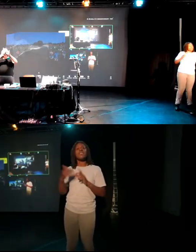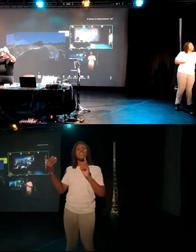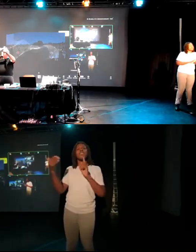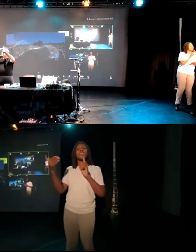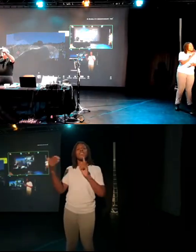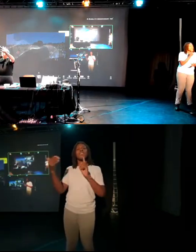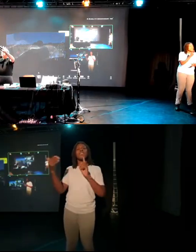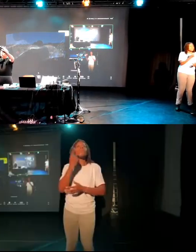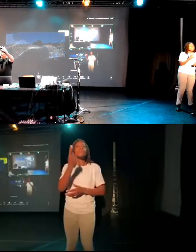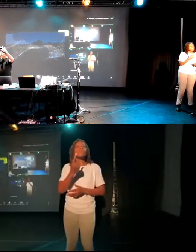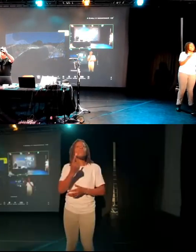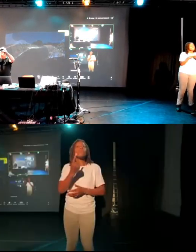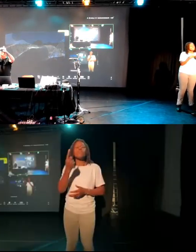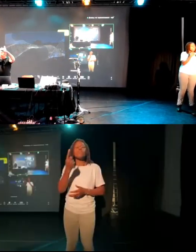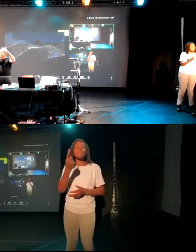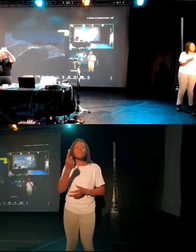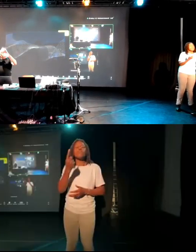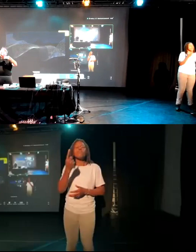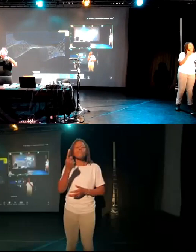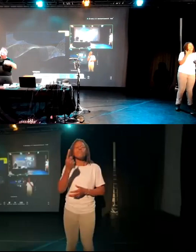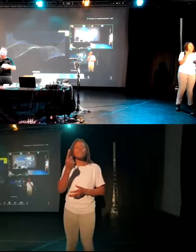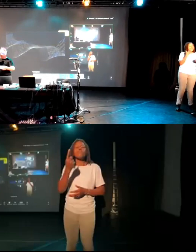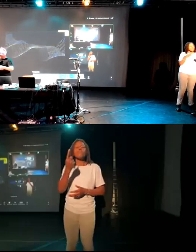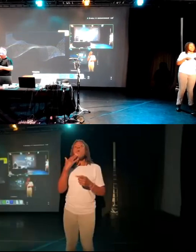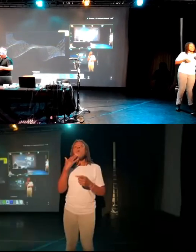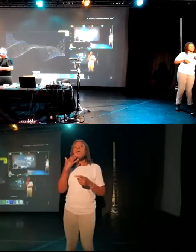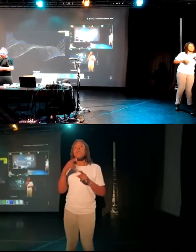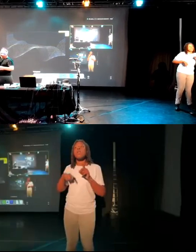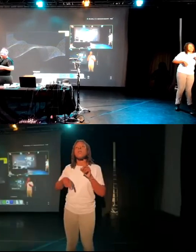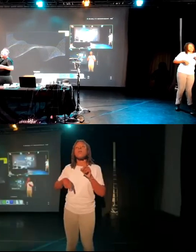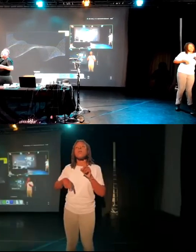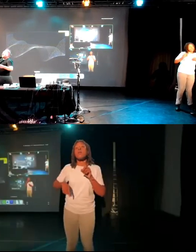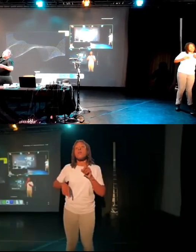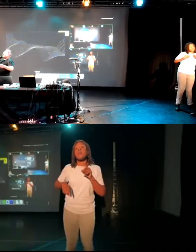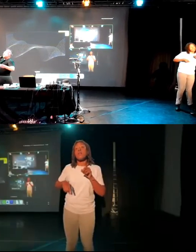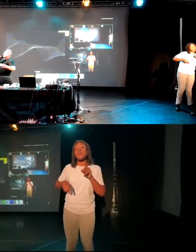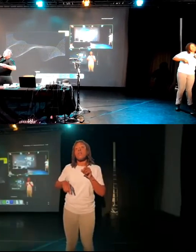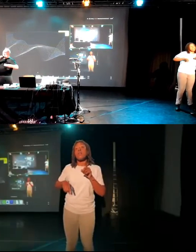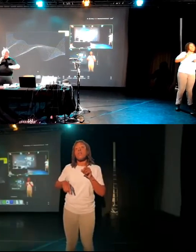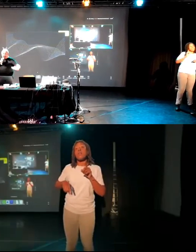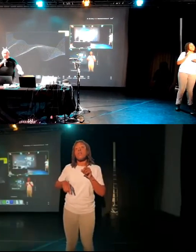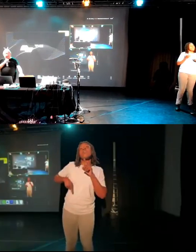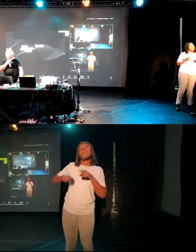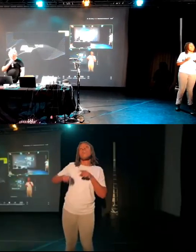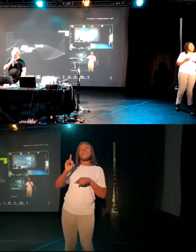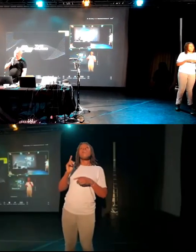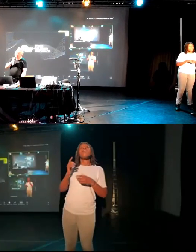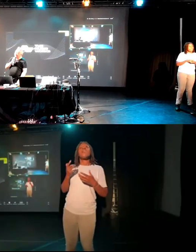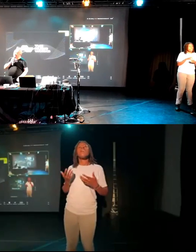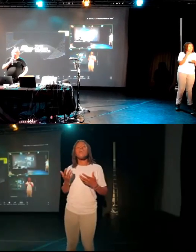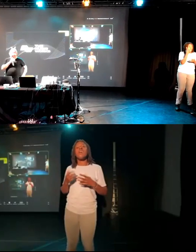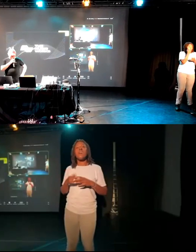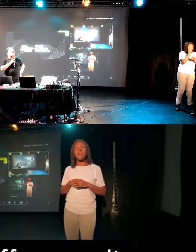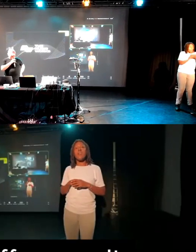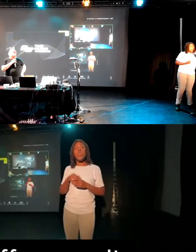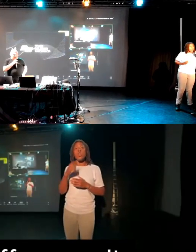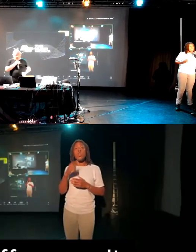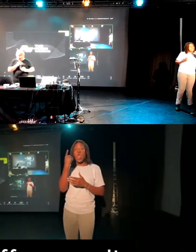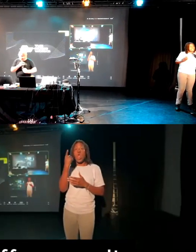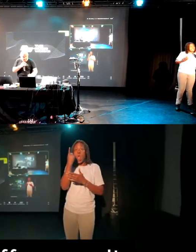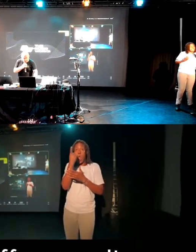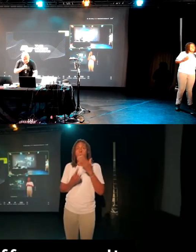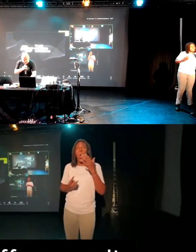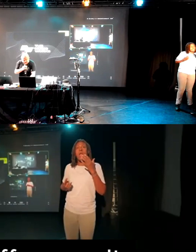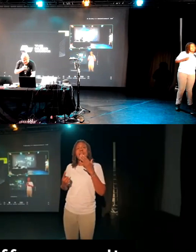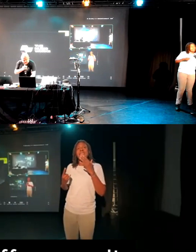that in the video, but that was the point where we were able to attach this, and we knew that when Andy was excited his leg would come up. And that was the only movement he had. Andy's gone